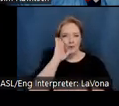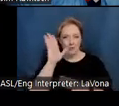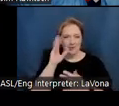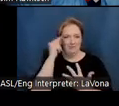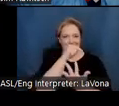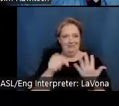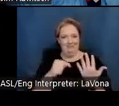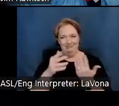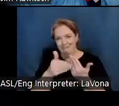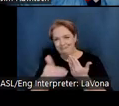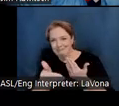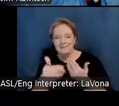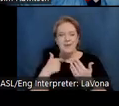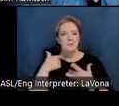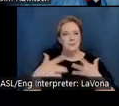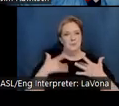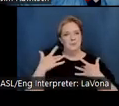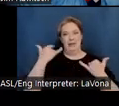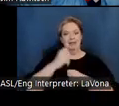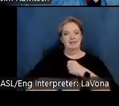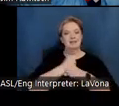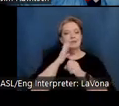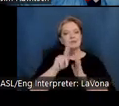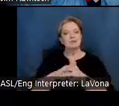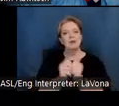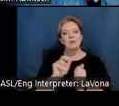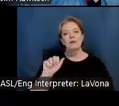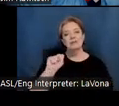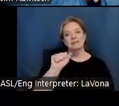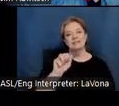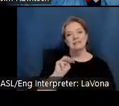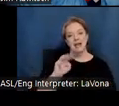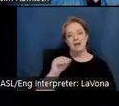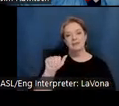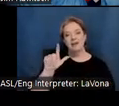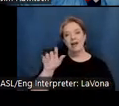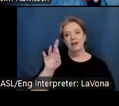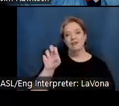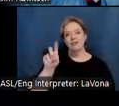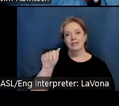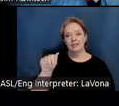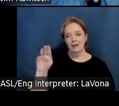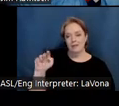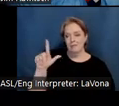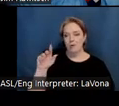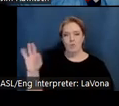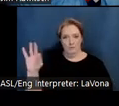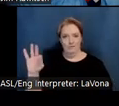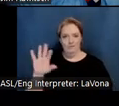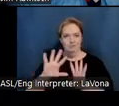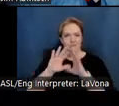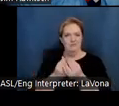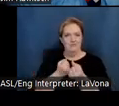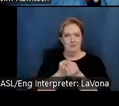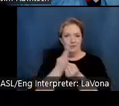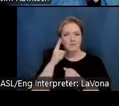to begin this year's adventure with the Sam Alfreda Malouf Foundation for Arts and Crafts. For those of you joining for the very